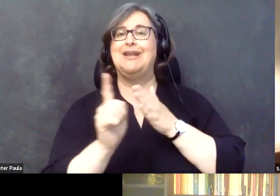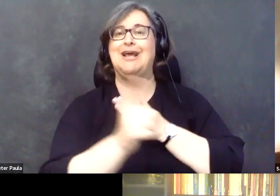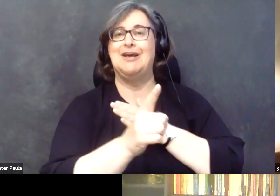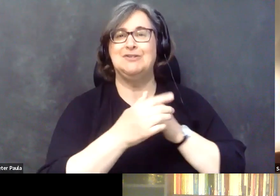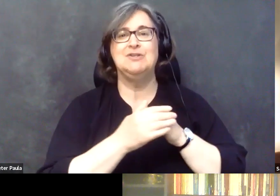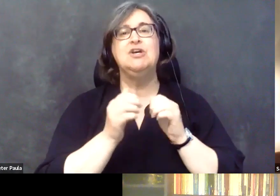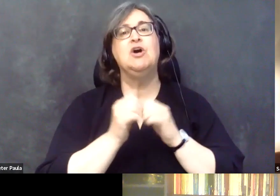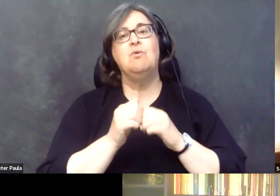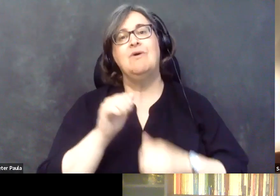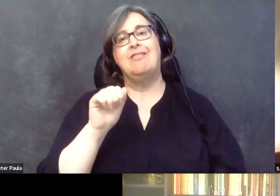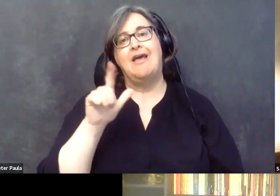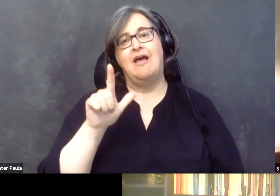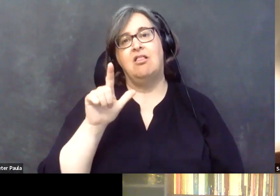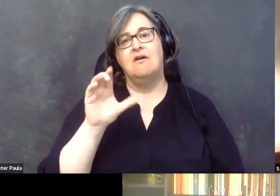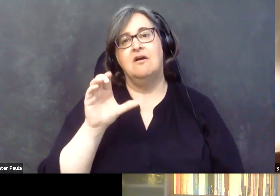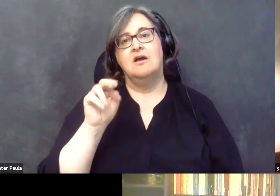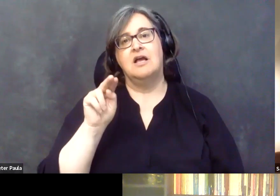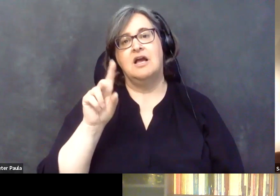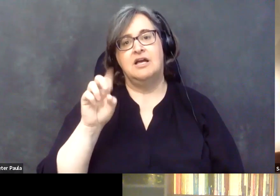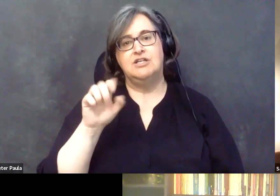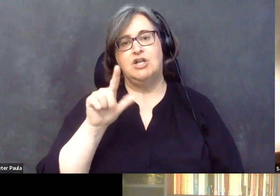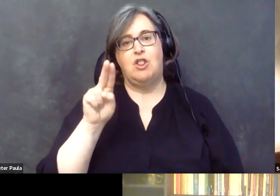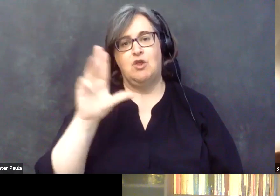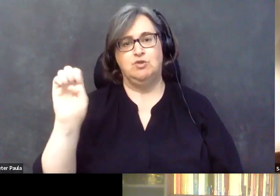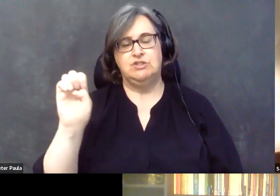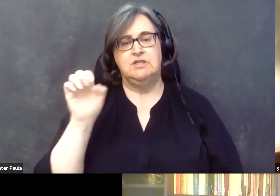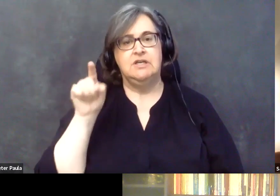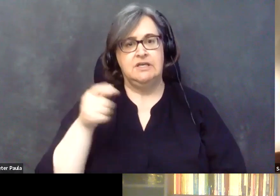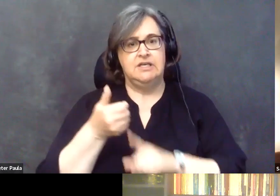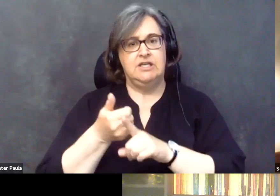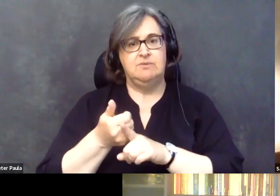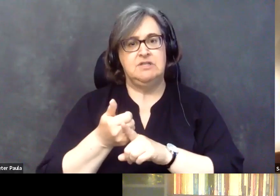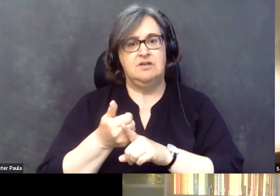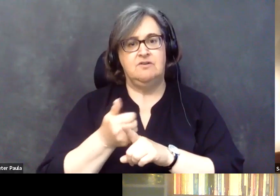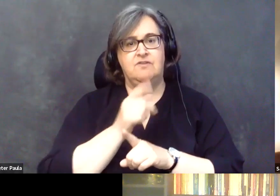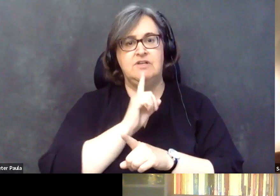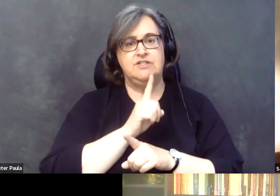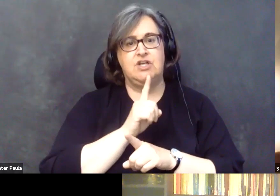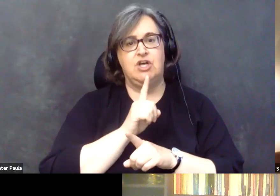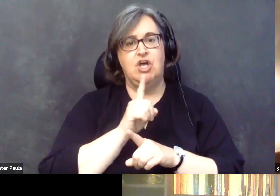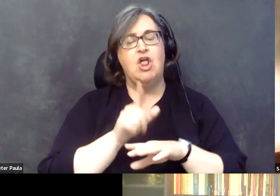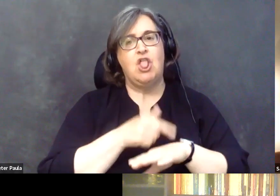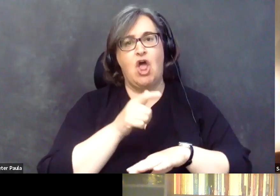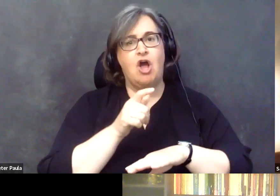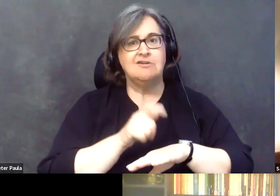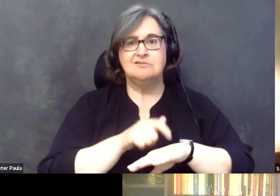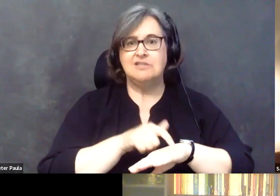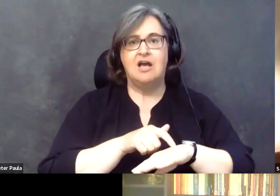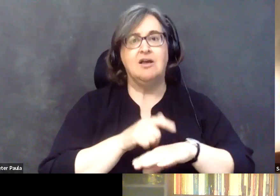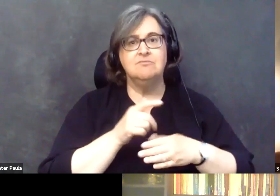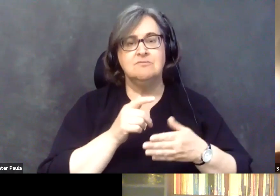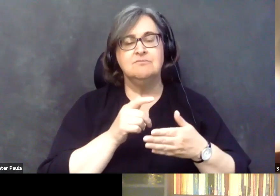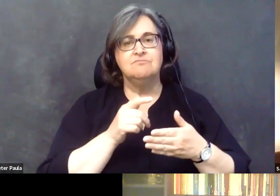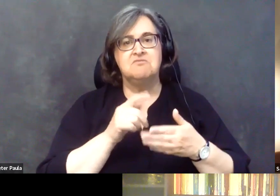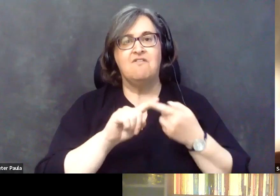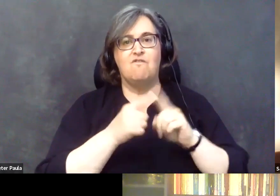Al Condolucci. And Al is a longtime friend of the Center. And you won't have to deal with me next week as our